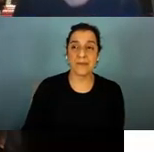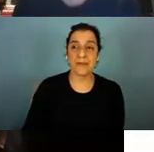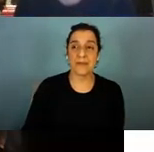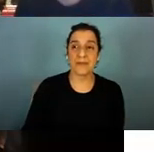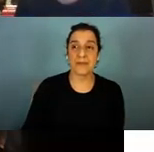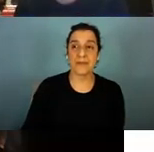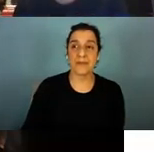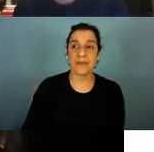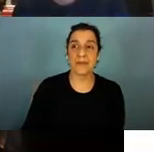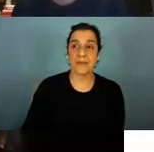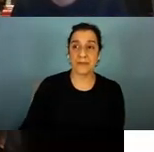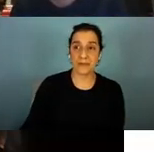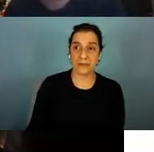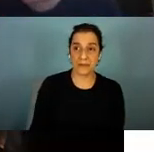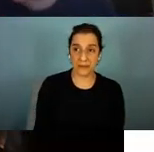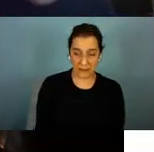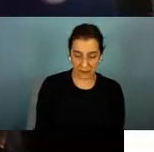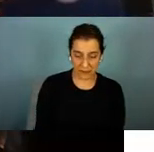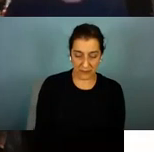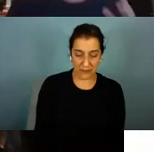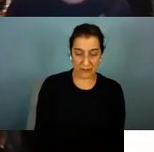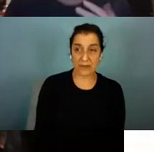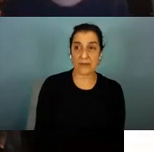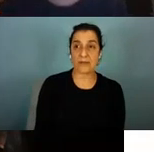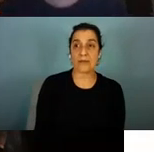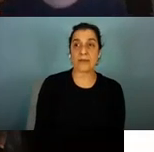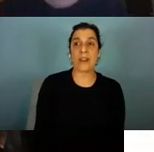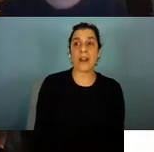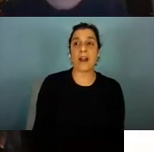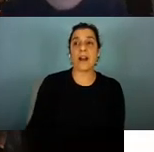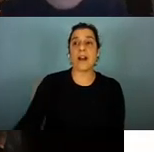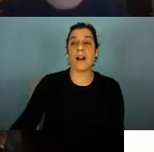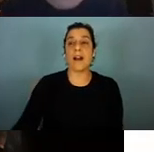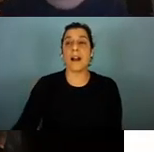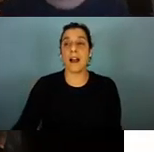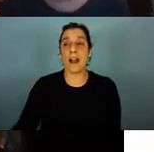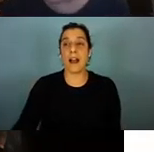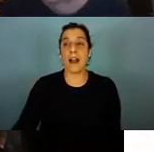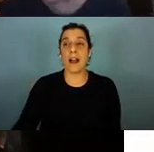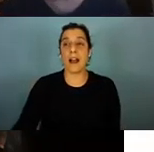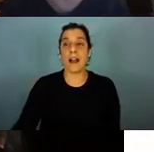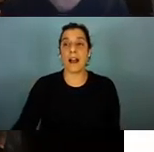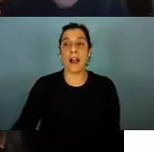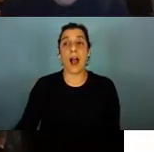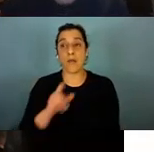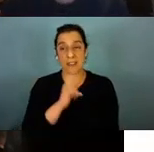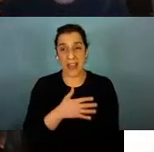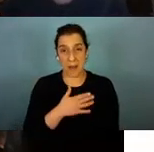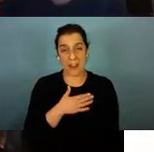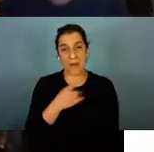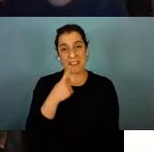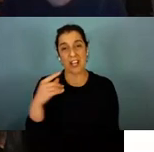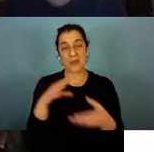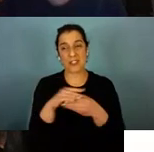i i'm very happy um and i do want to say something i want to tell you all a little story um